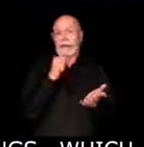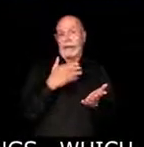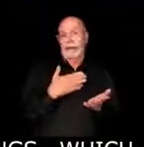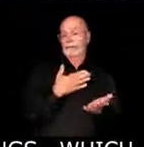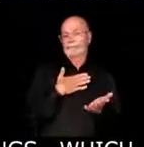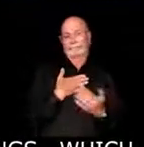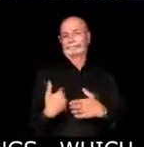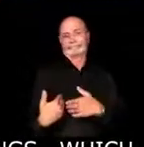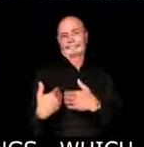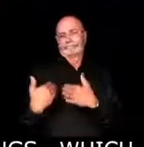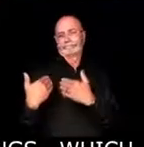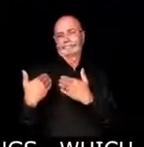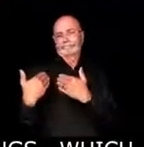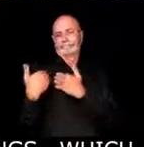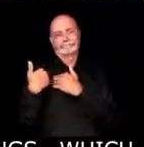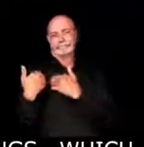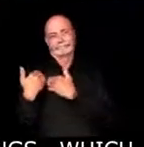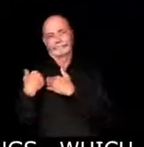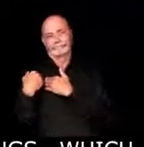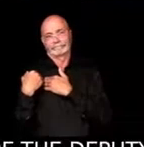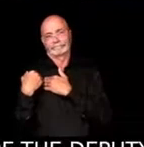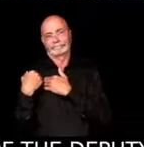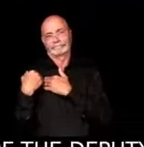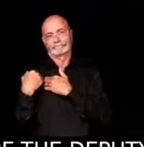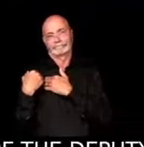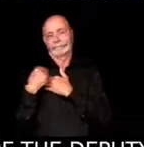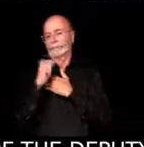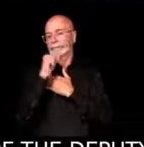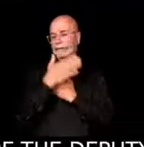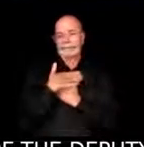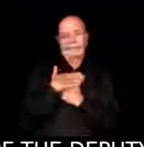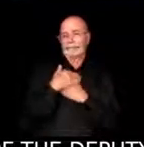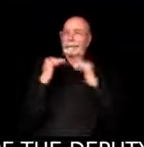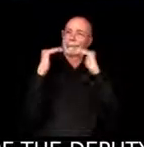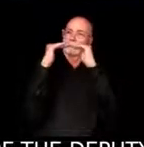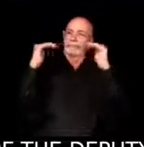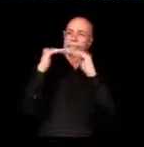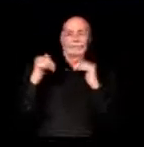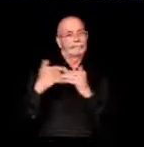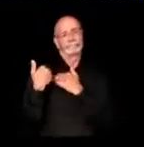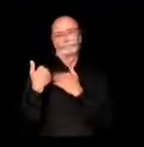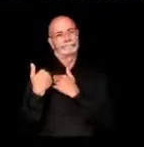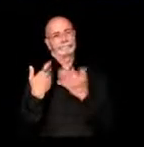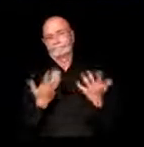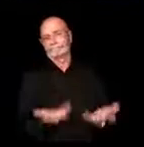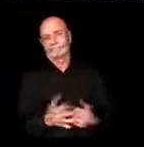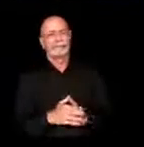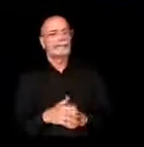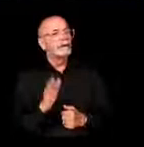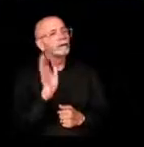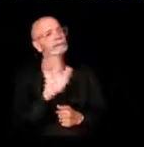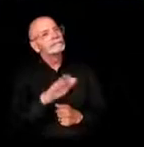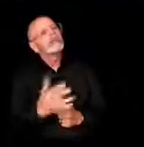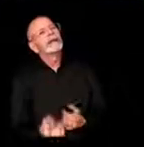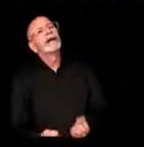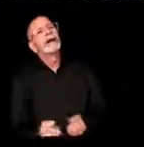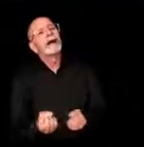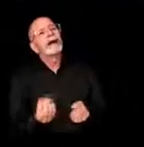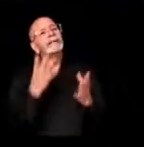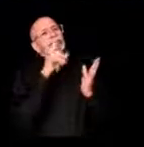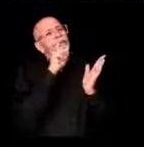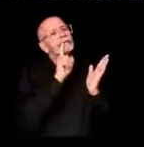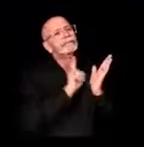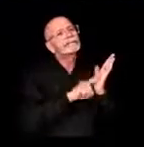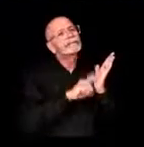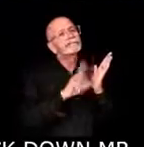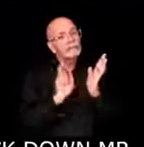in terms of the deputy commissioner level. How much investigation is required to, uh, to track down Mr. Bryan and